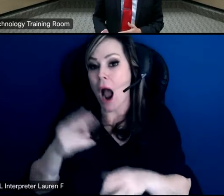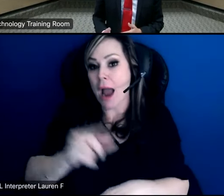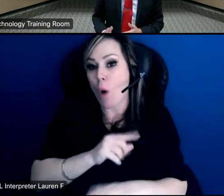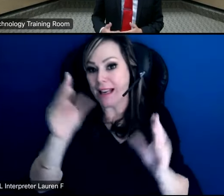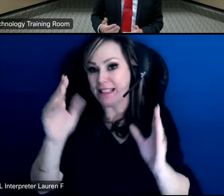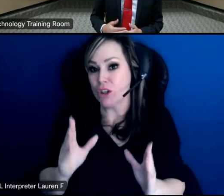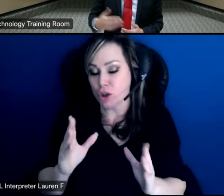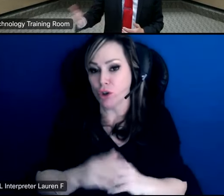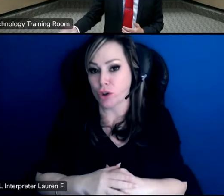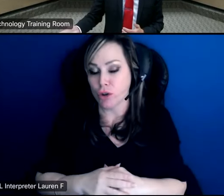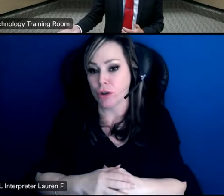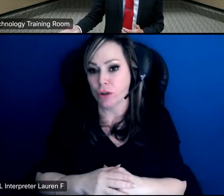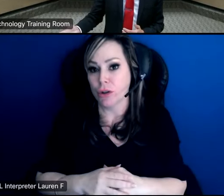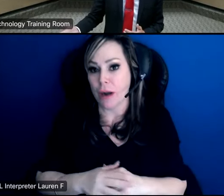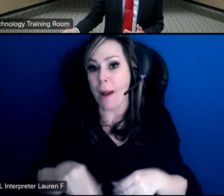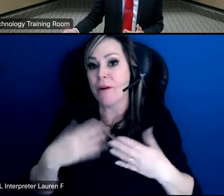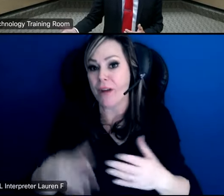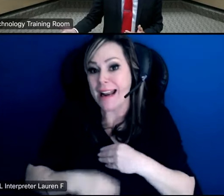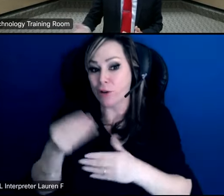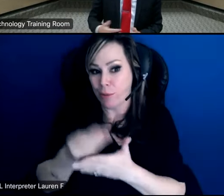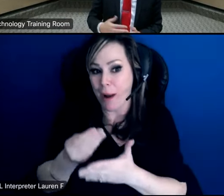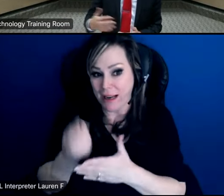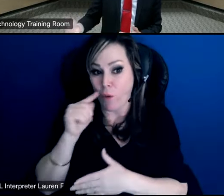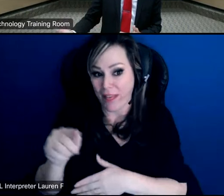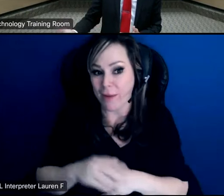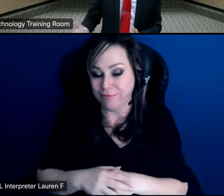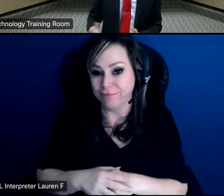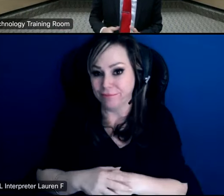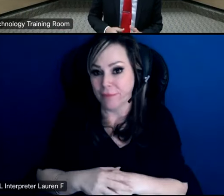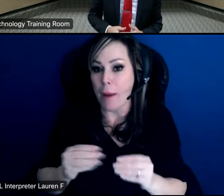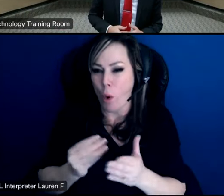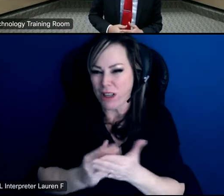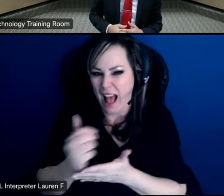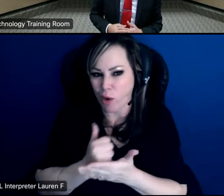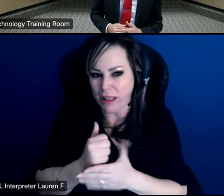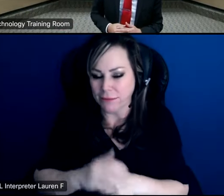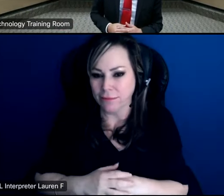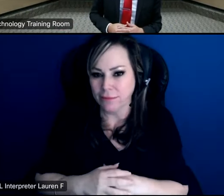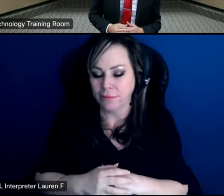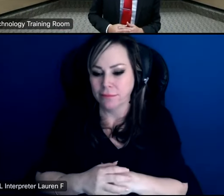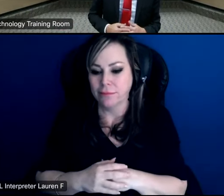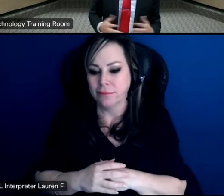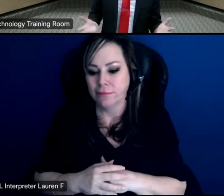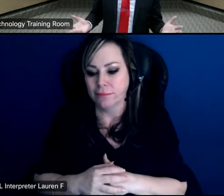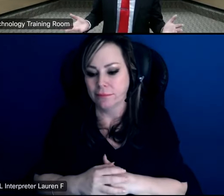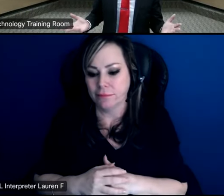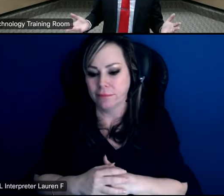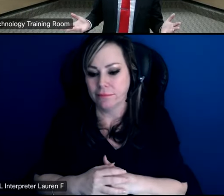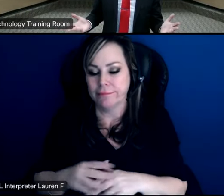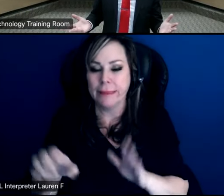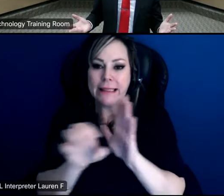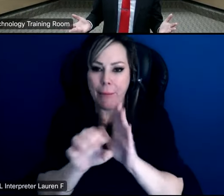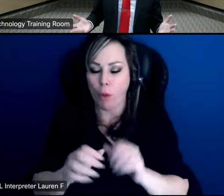teachers and provide extra funding for them and more salary so i'll give you an